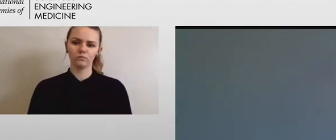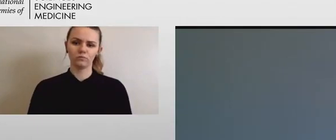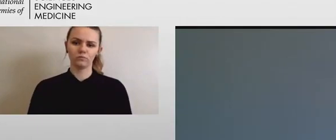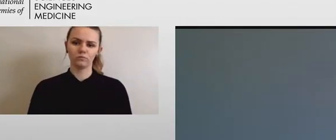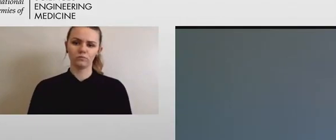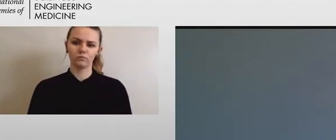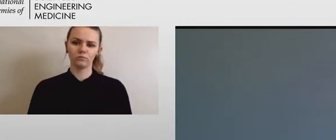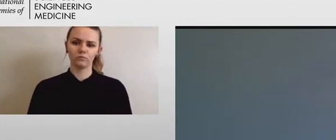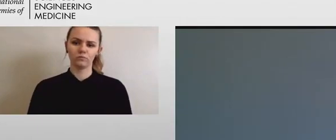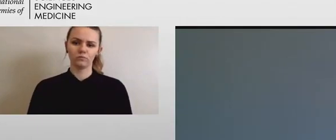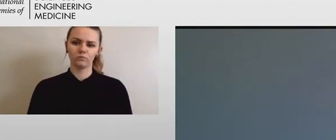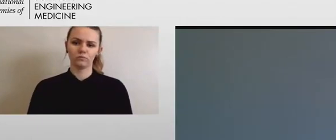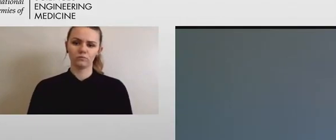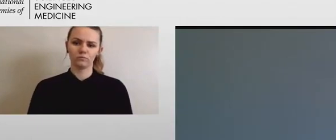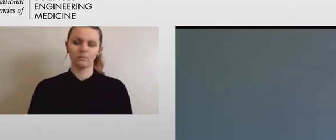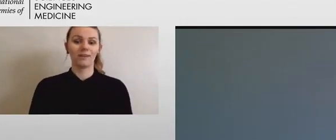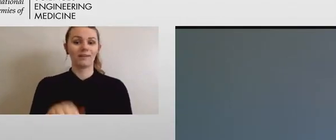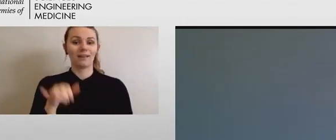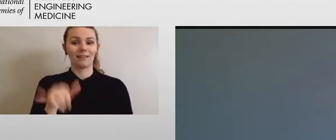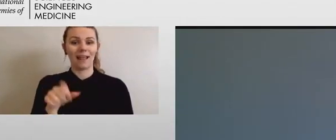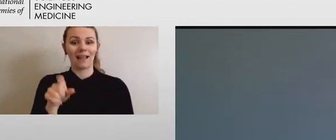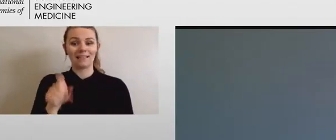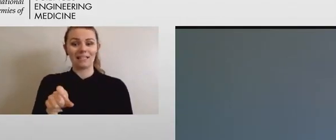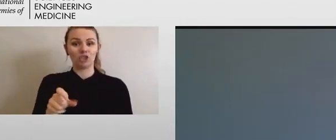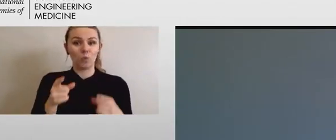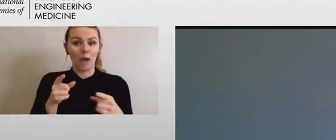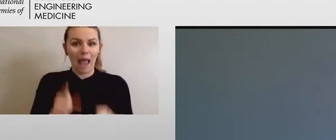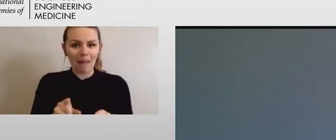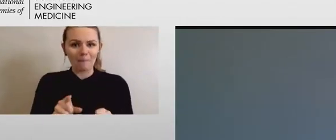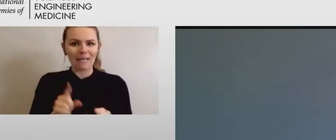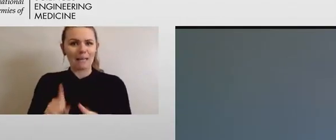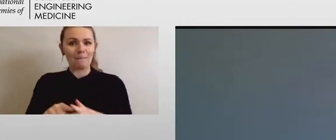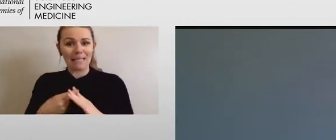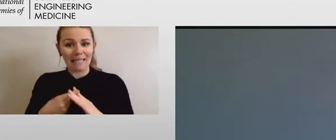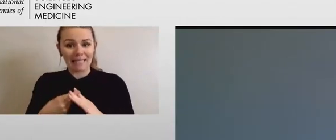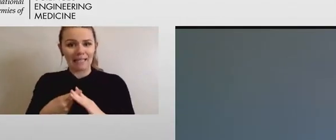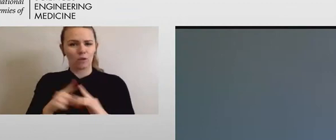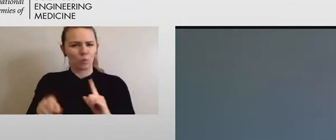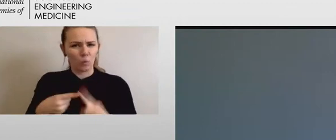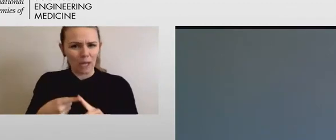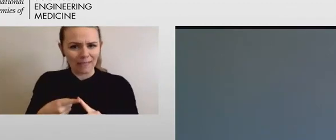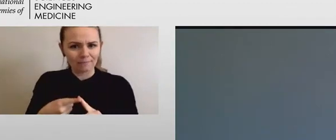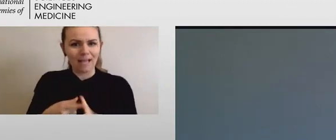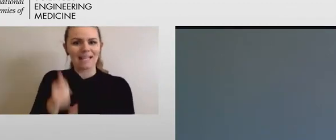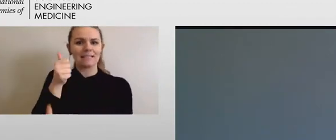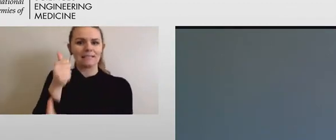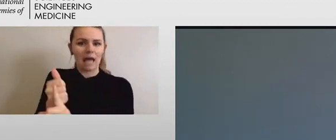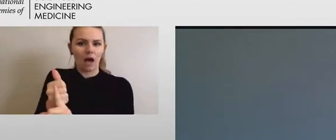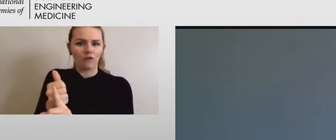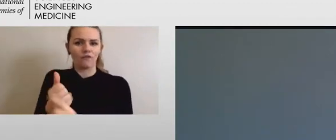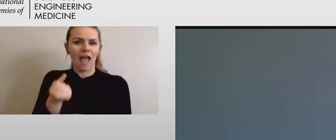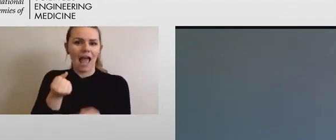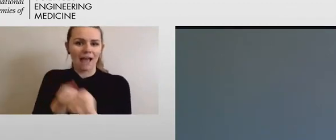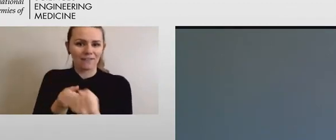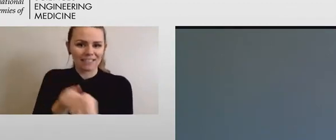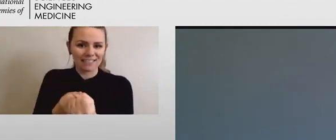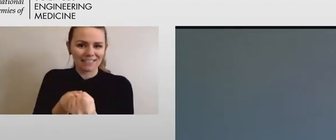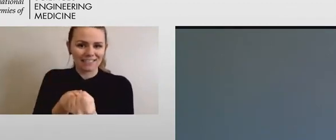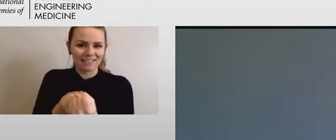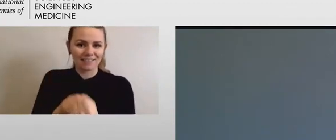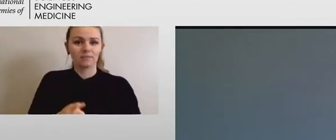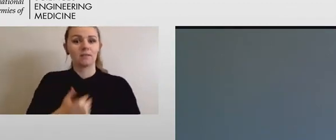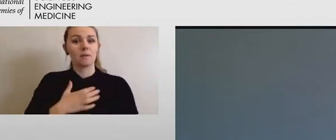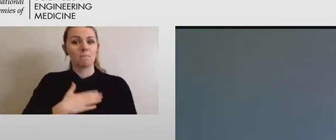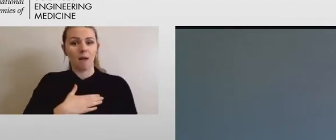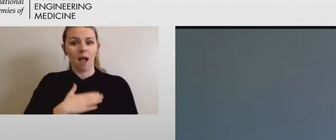to happen and begin with self-advocacy. I explained in my, I shared in my talk